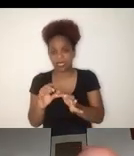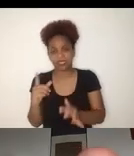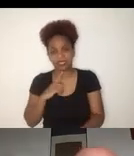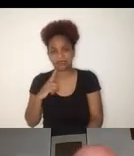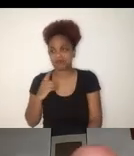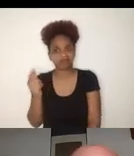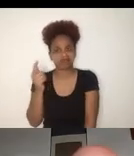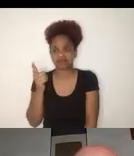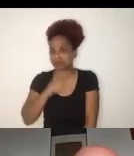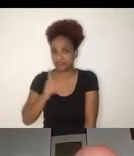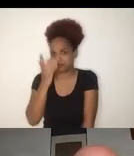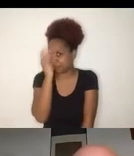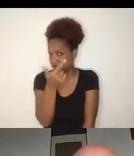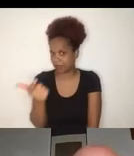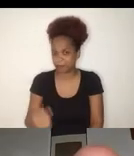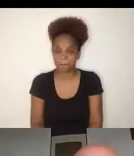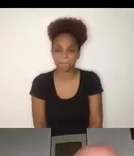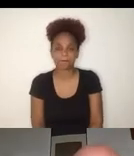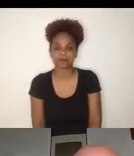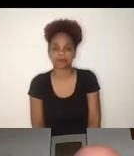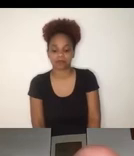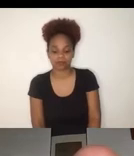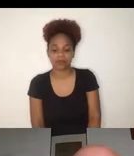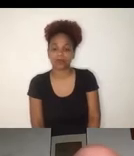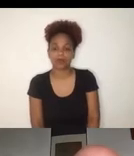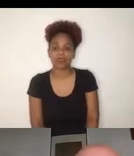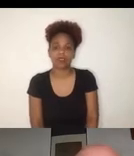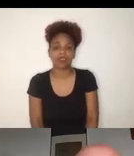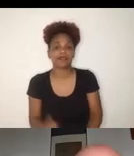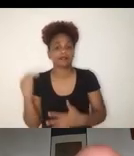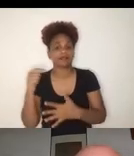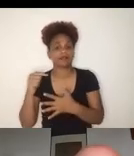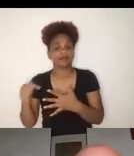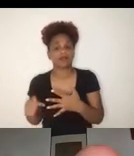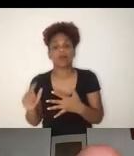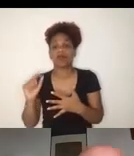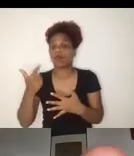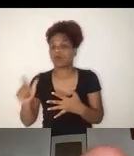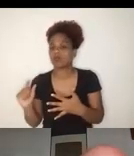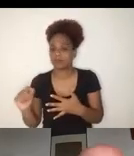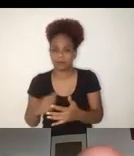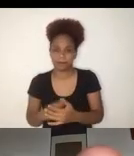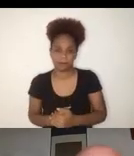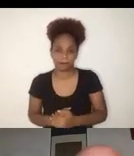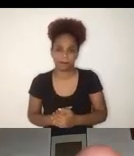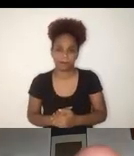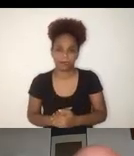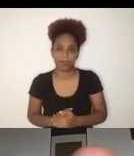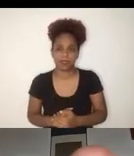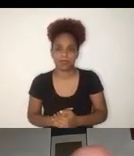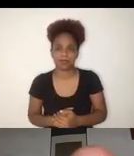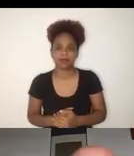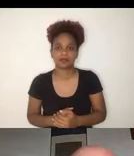Another indicator is what we call the second digital divide. The first digital divide is about